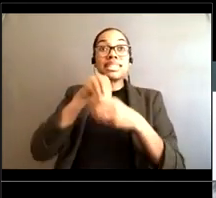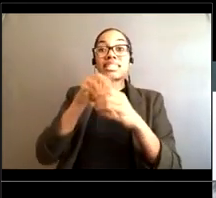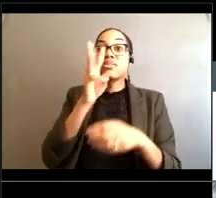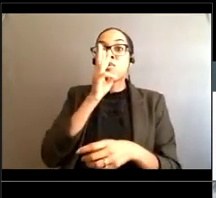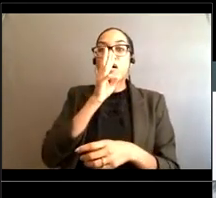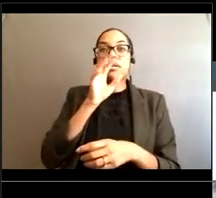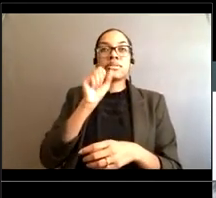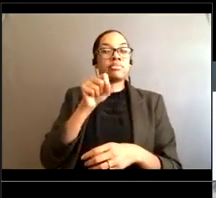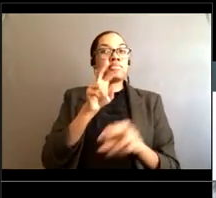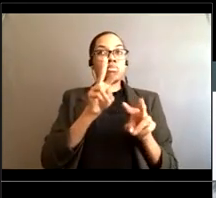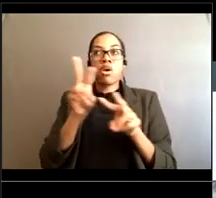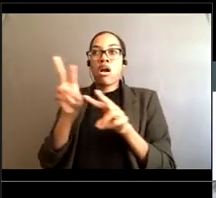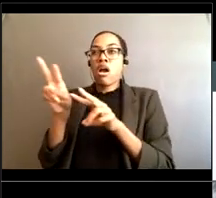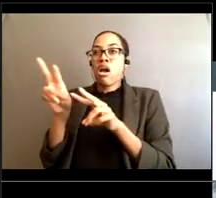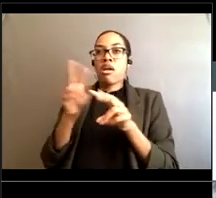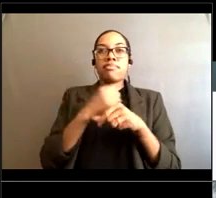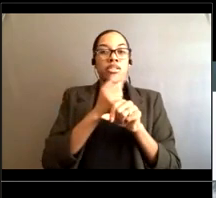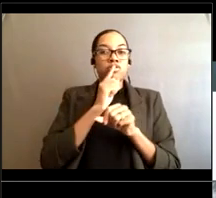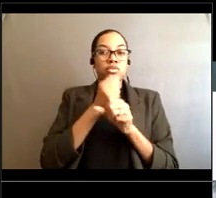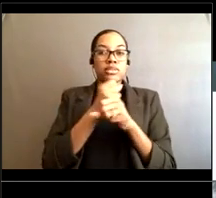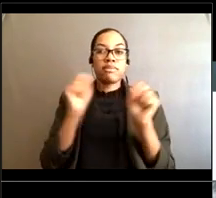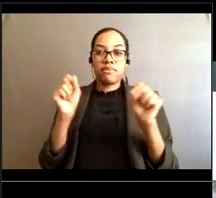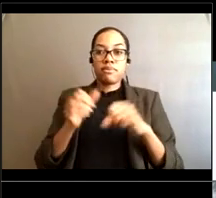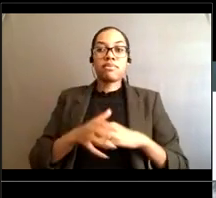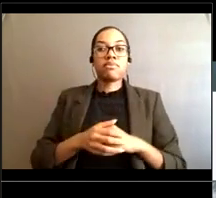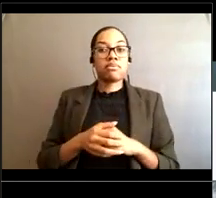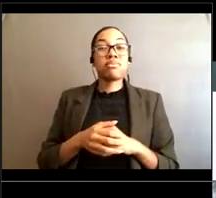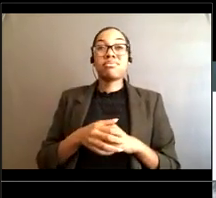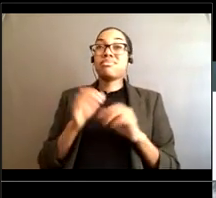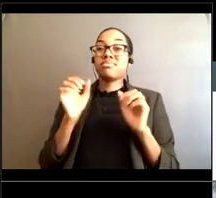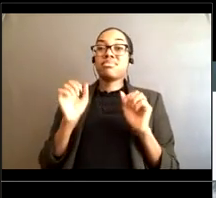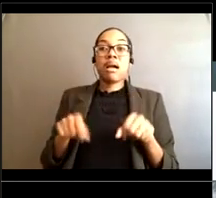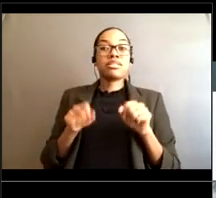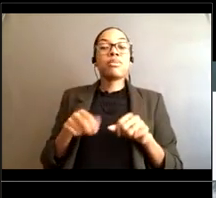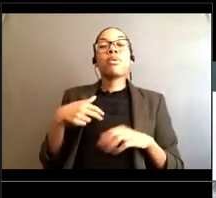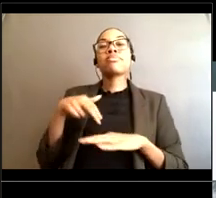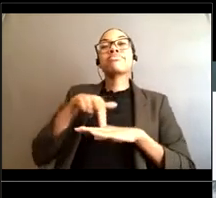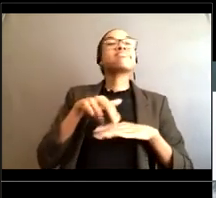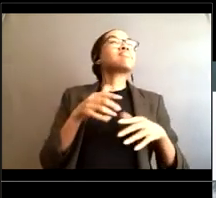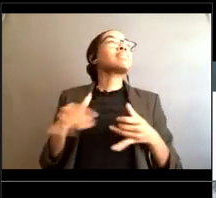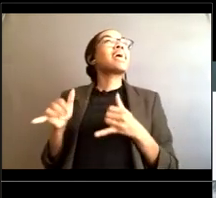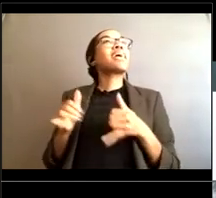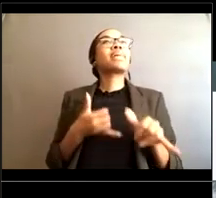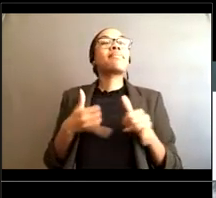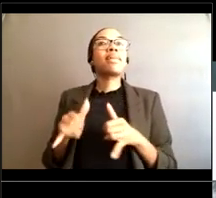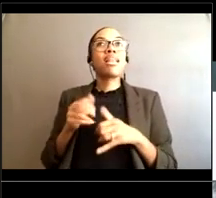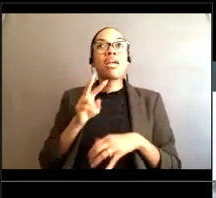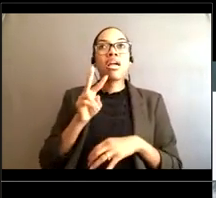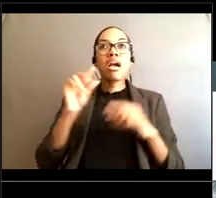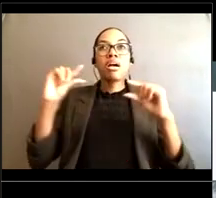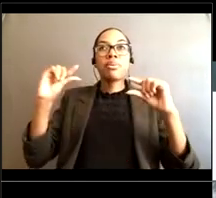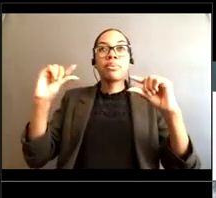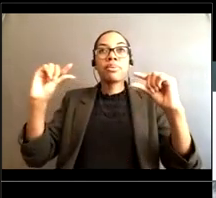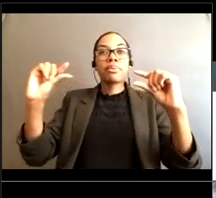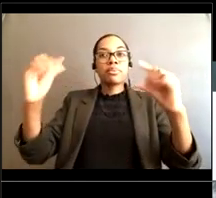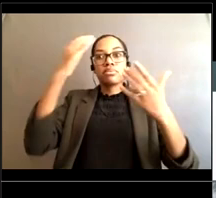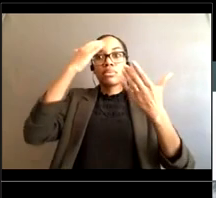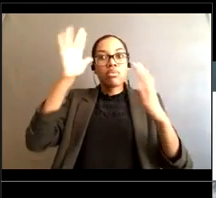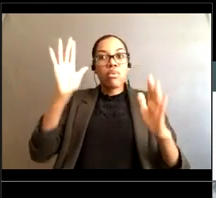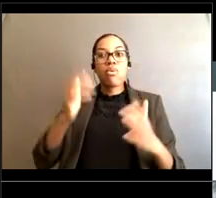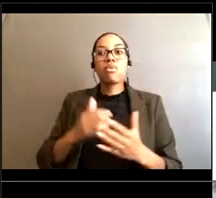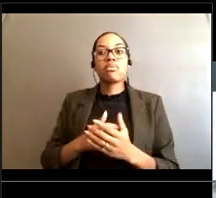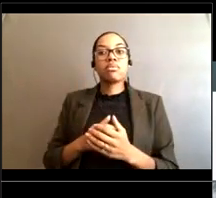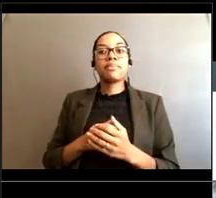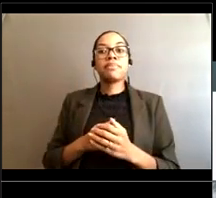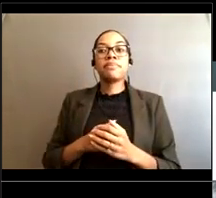just in case That might happen where they get taken out further than they would want to be And I don't know if I